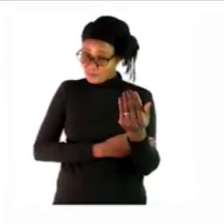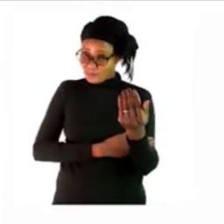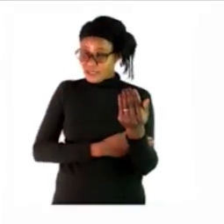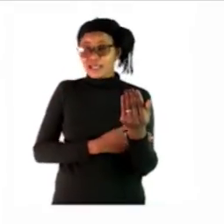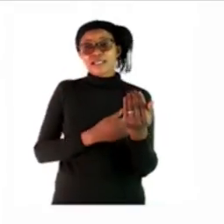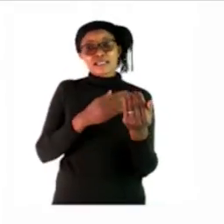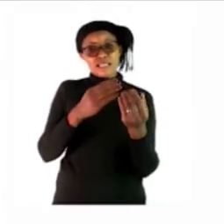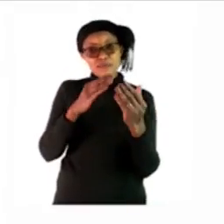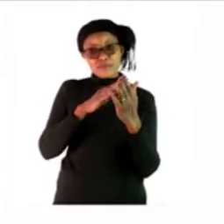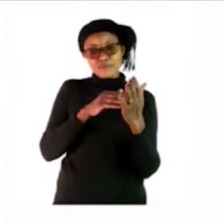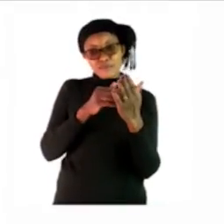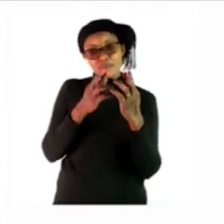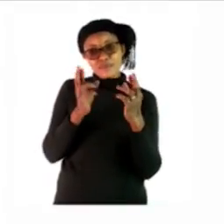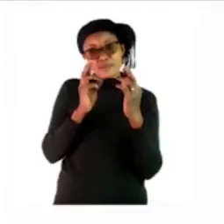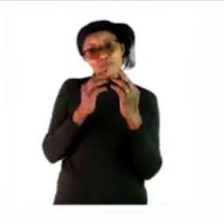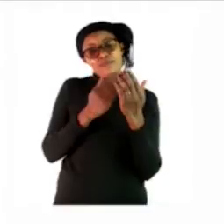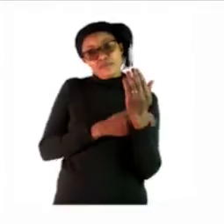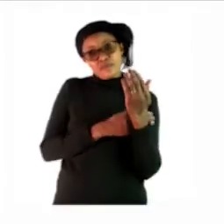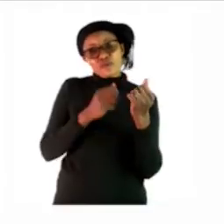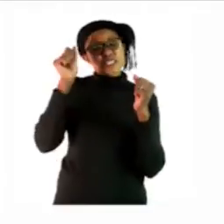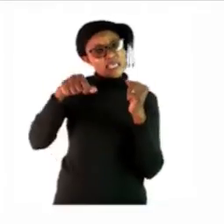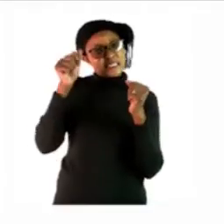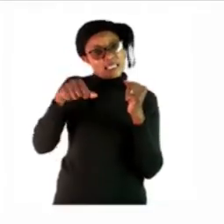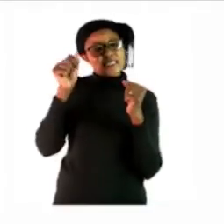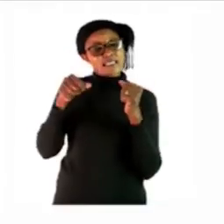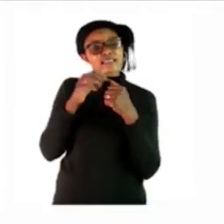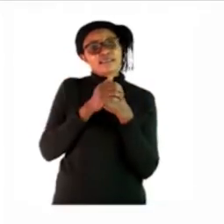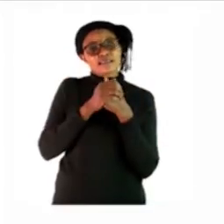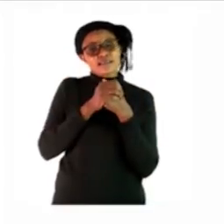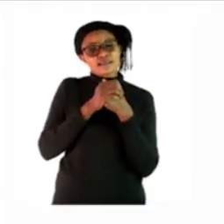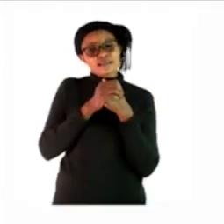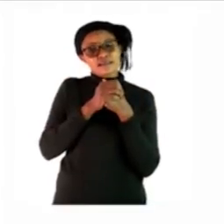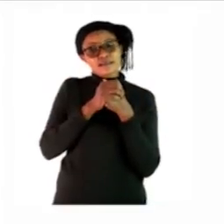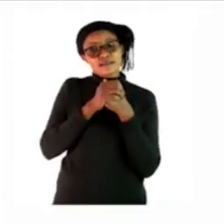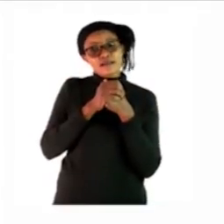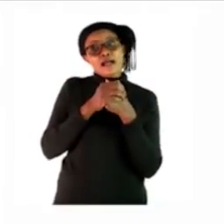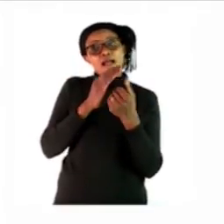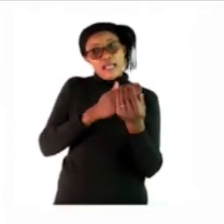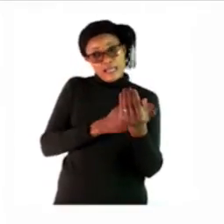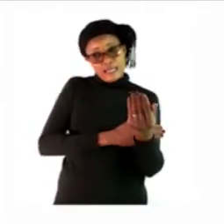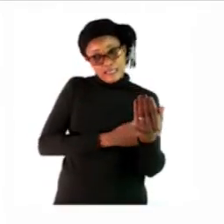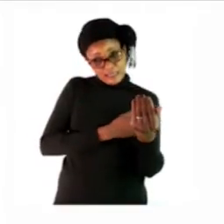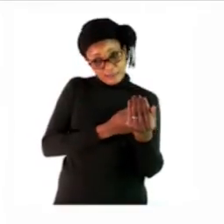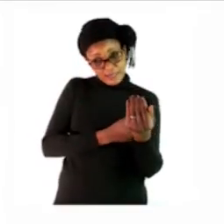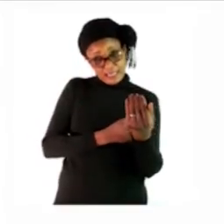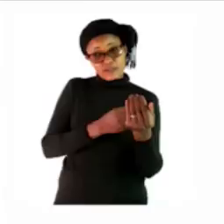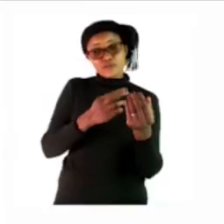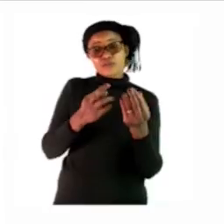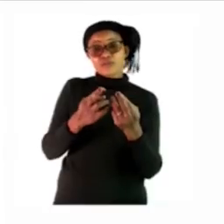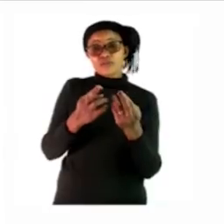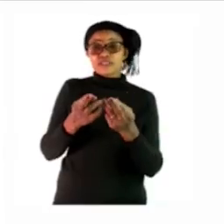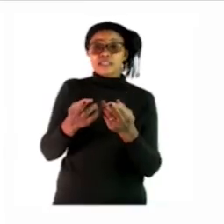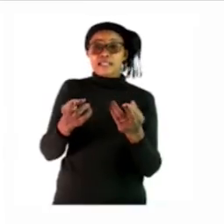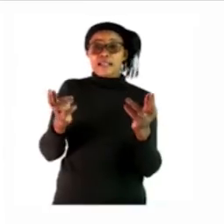yes so we will paste the bed where the bedroom is and